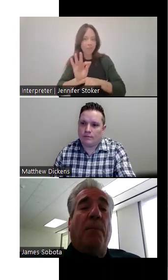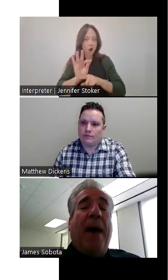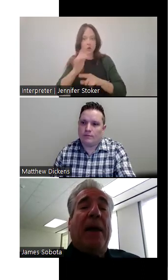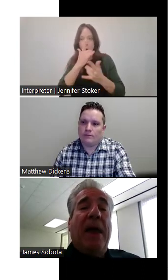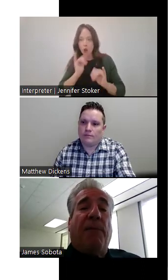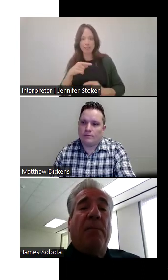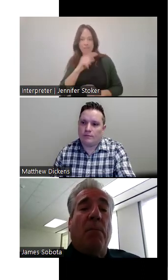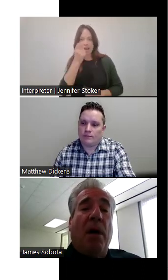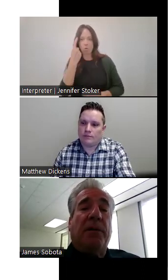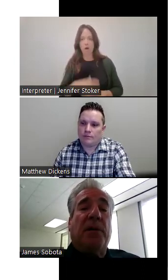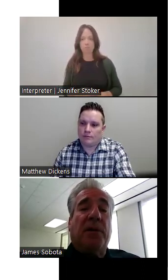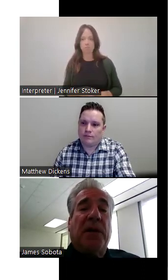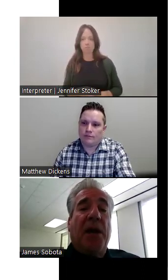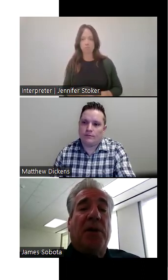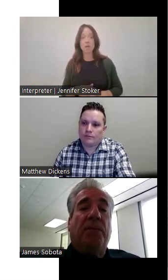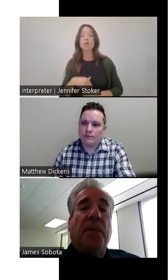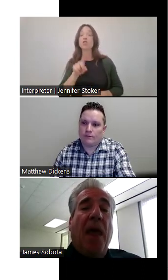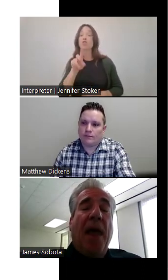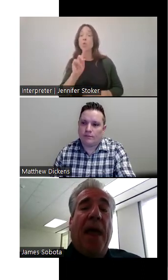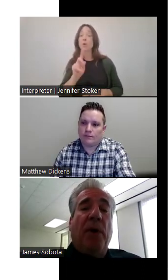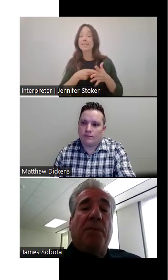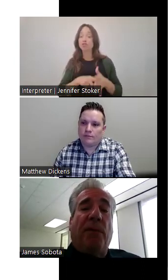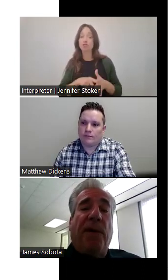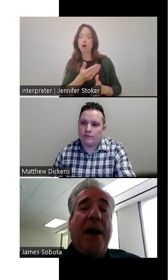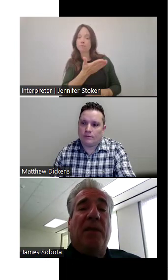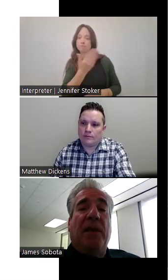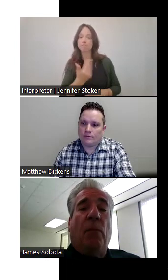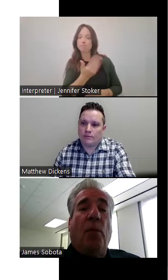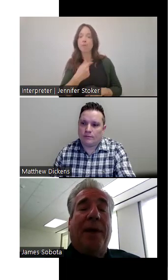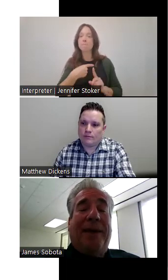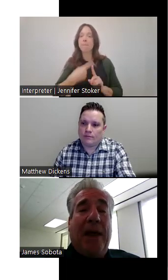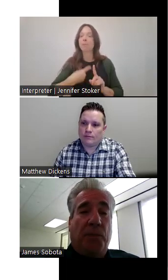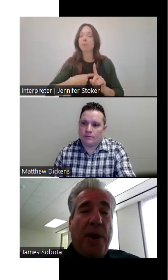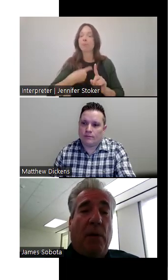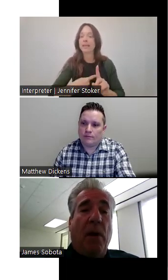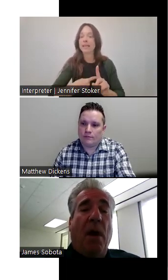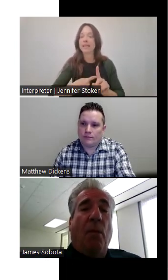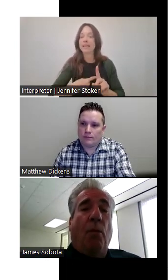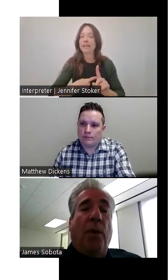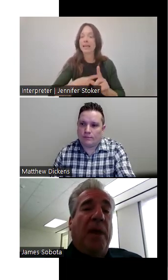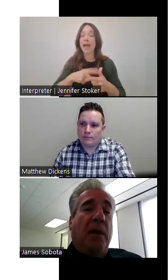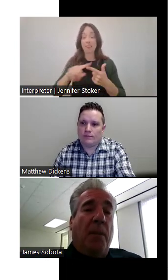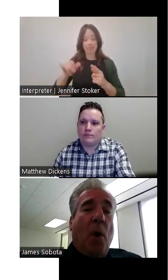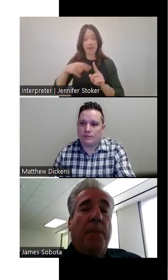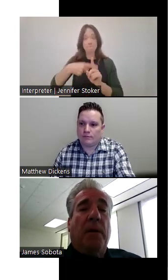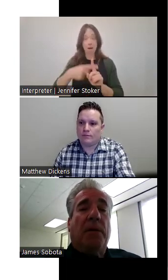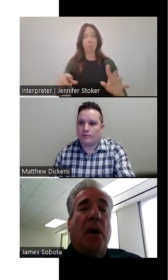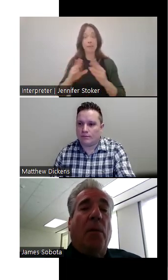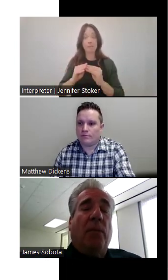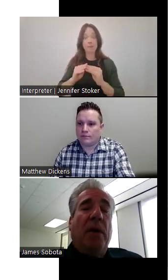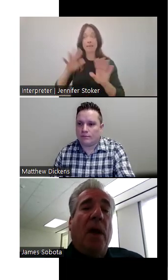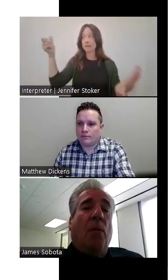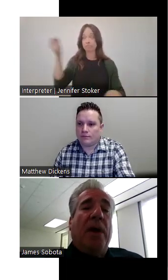invited them back every month to the station and we provided them with a guest speaker within the department.